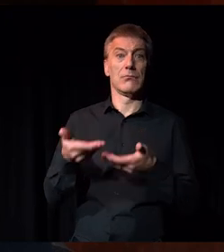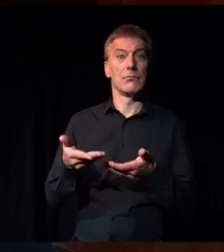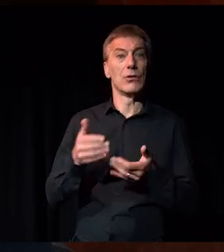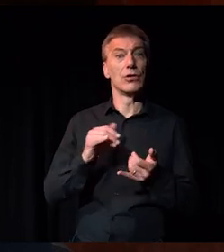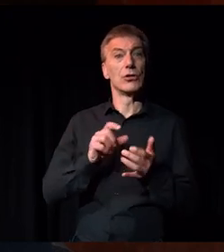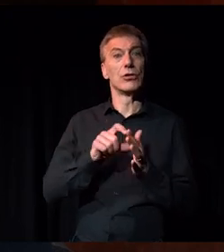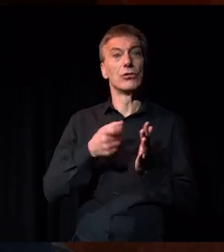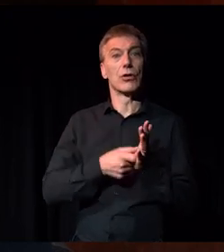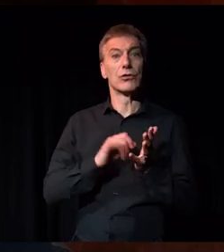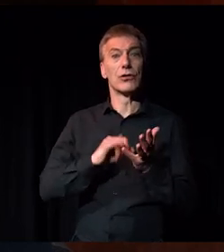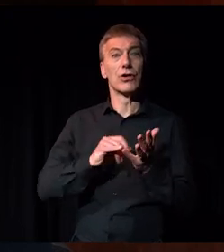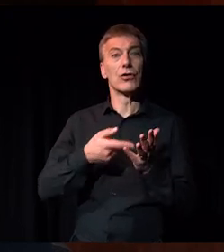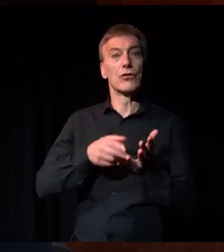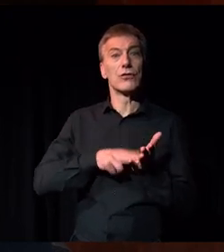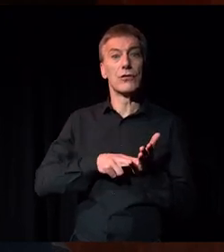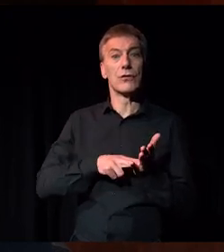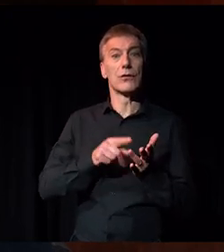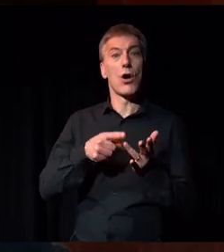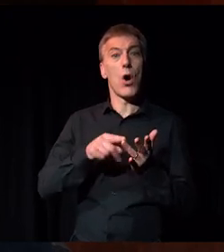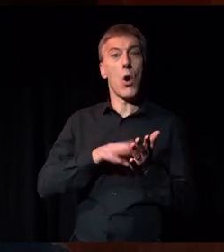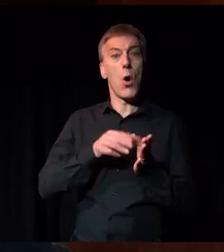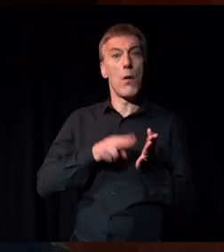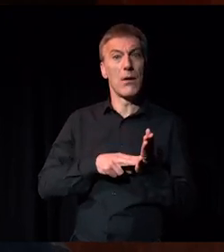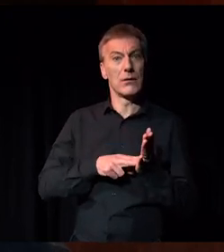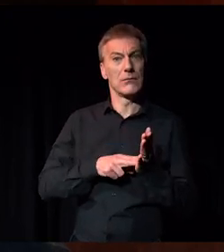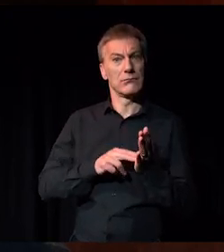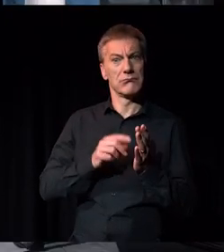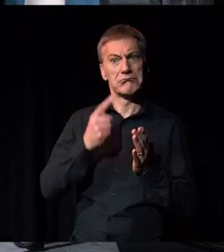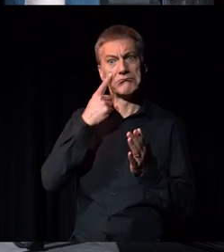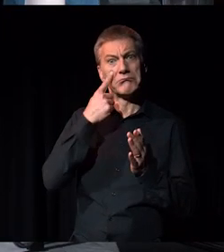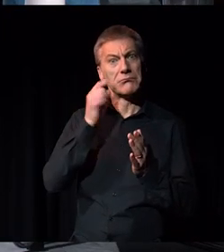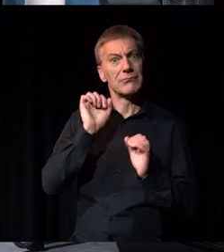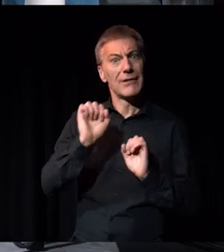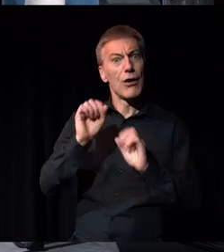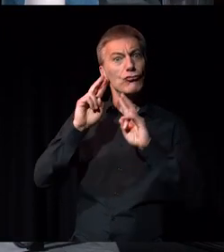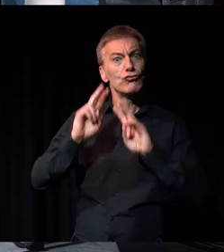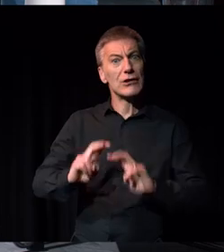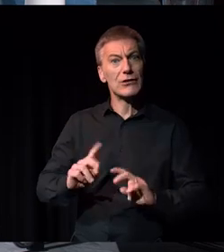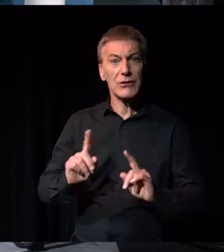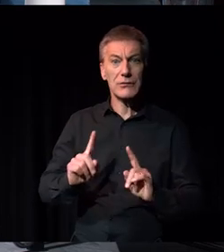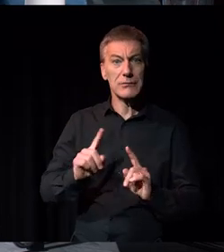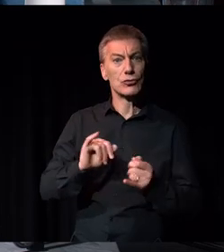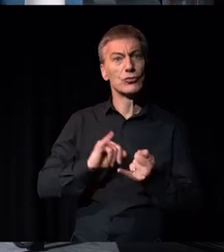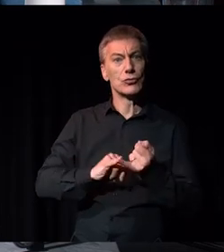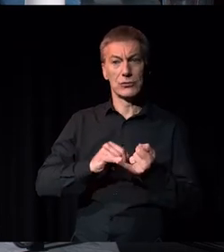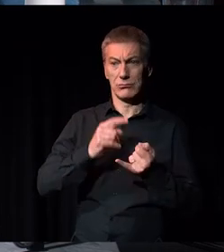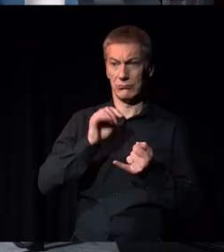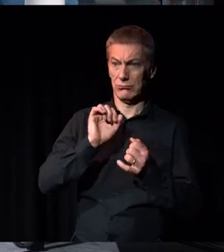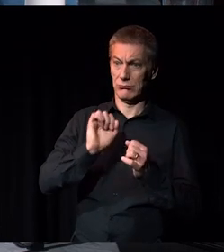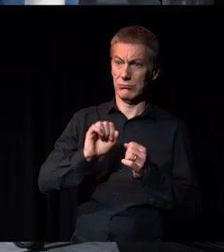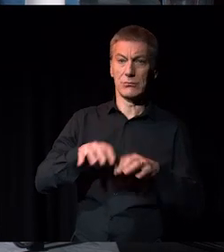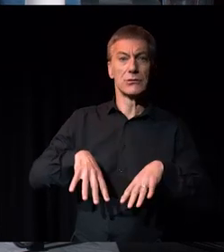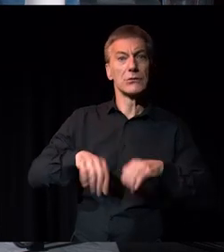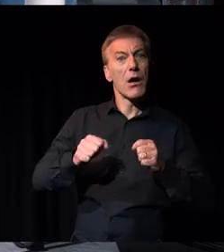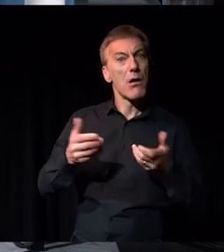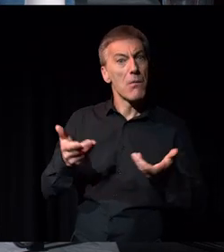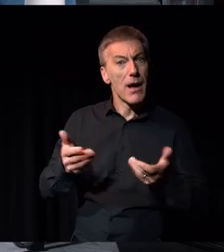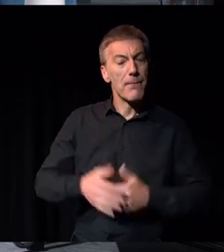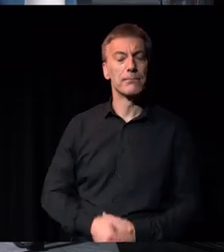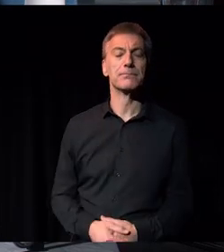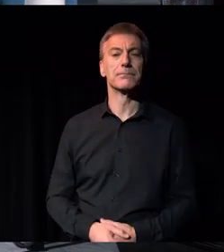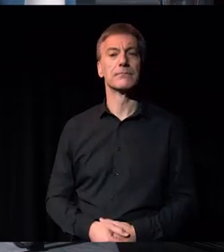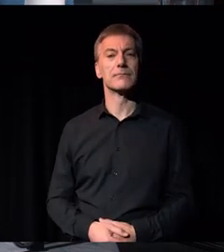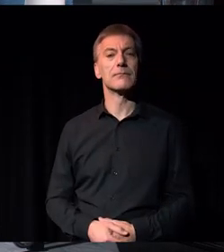Ullman to talk a bit more about that research and what she found. So Susan, can you talk us through the starting point for you a little bit more?